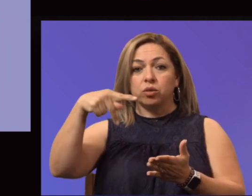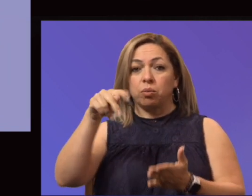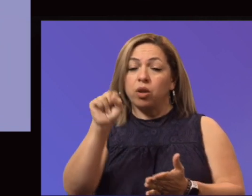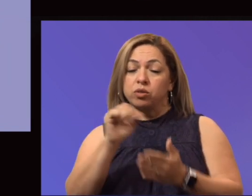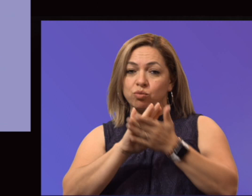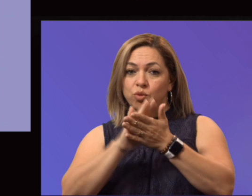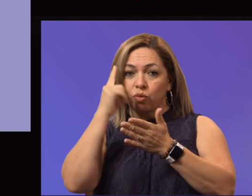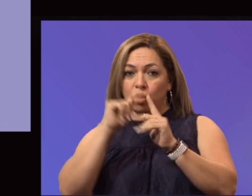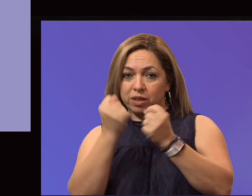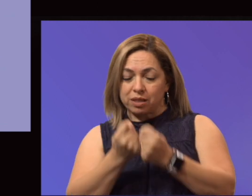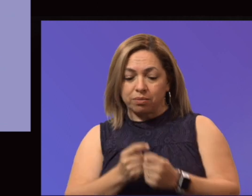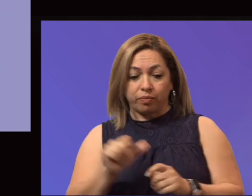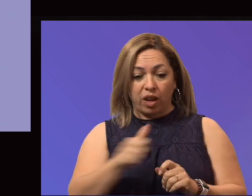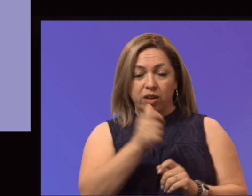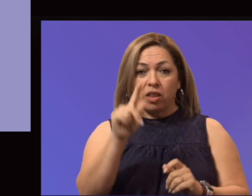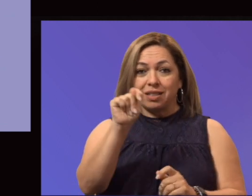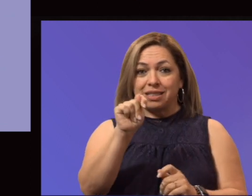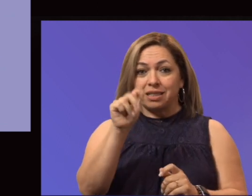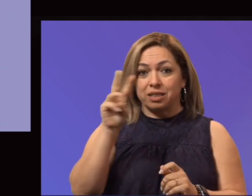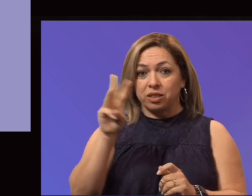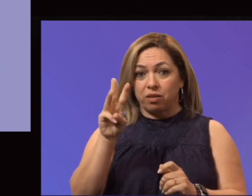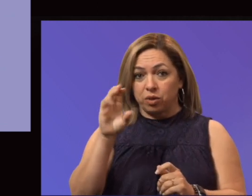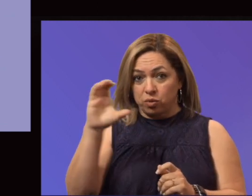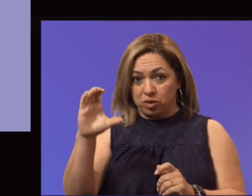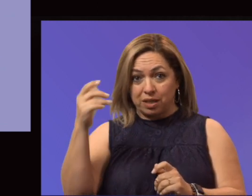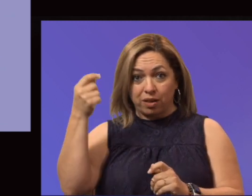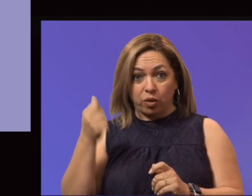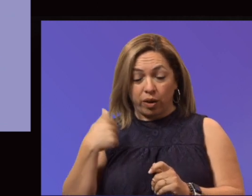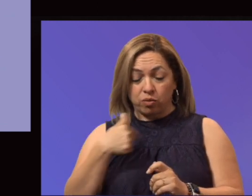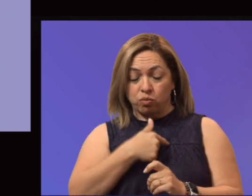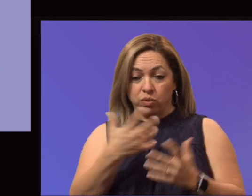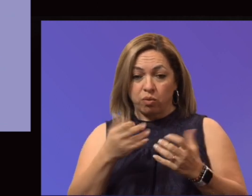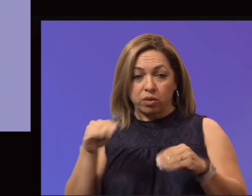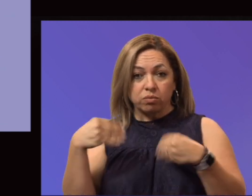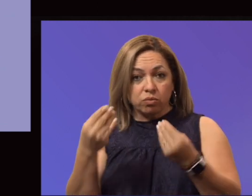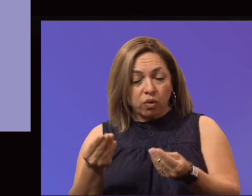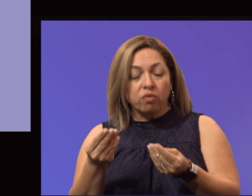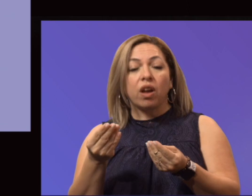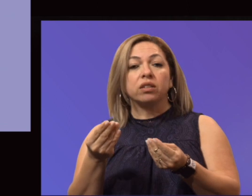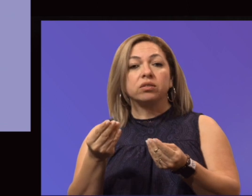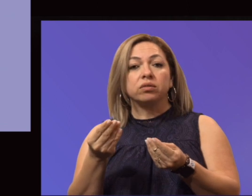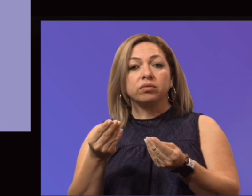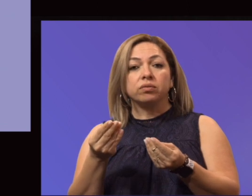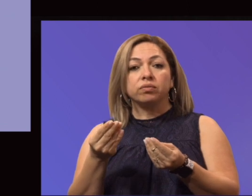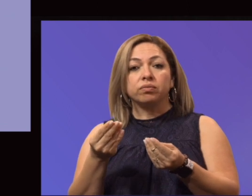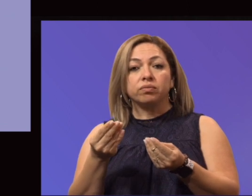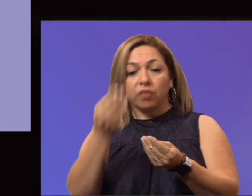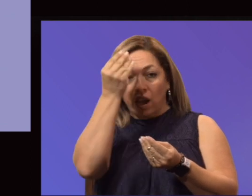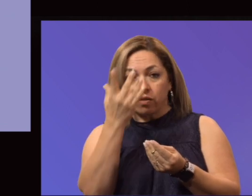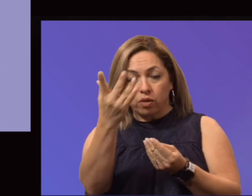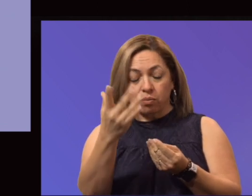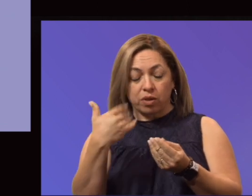Another Texas Workforce Commission grant that we want to provide an insight into. We received a grant for